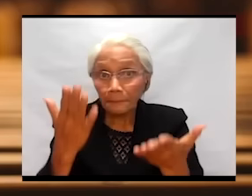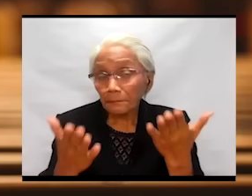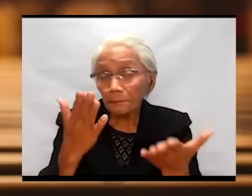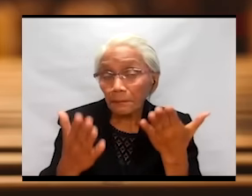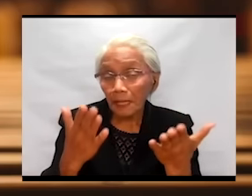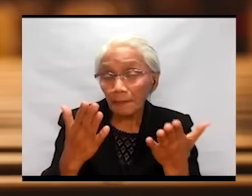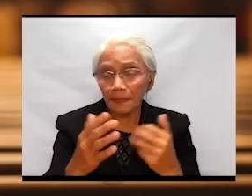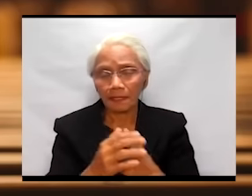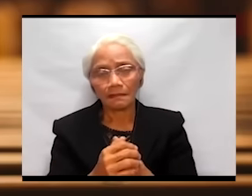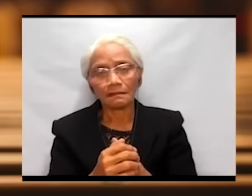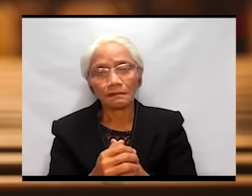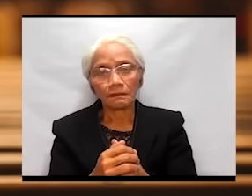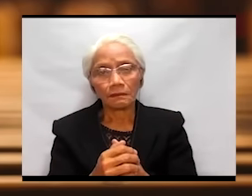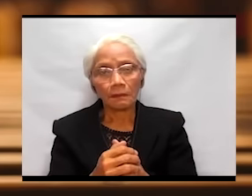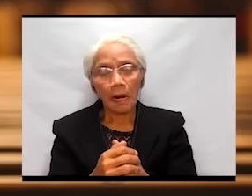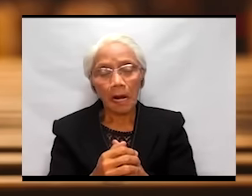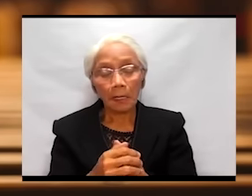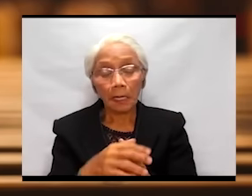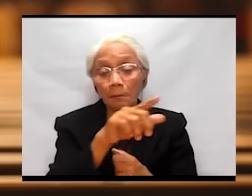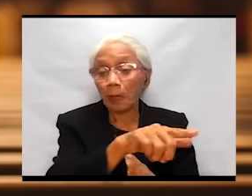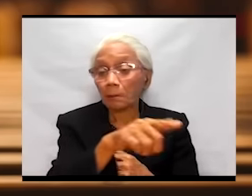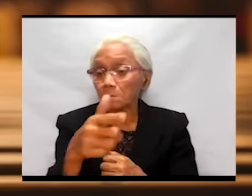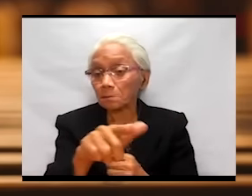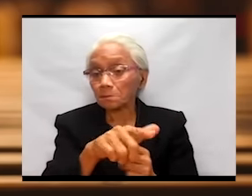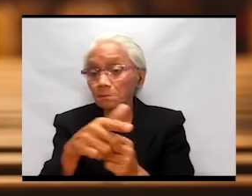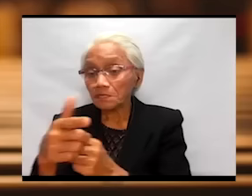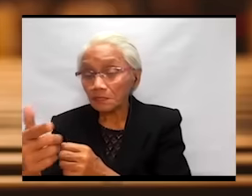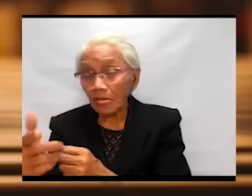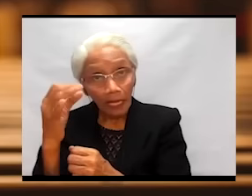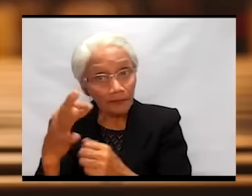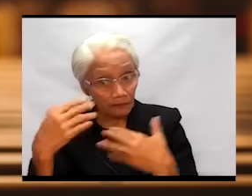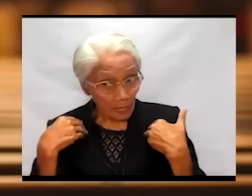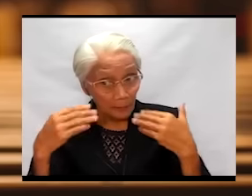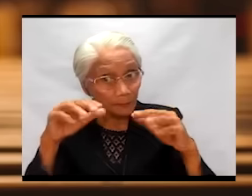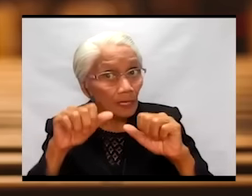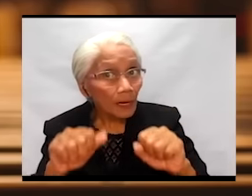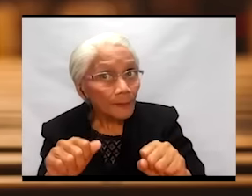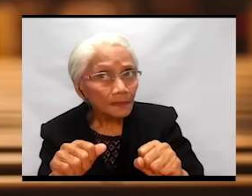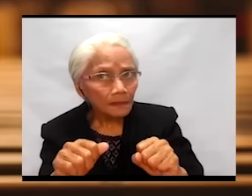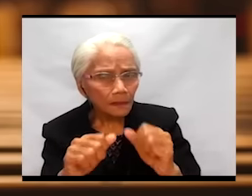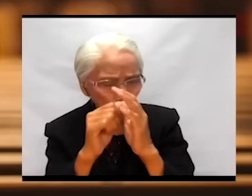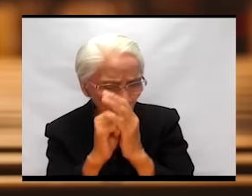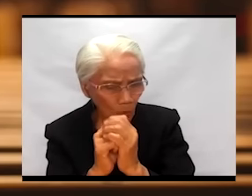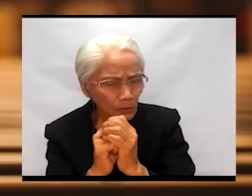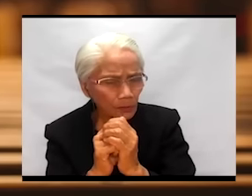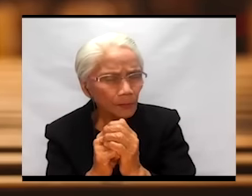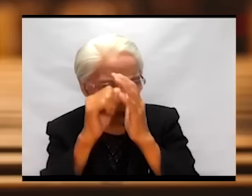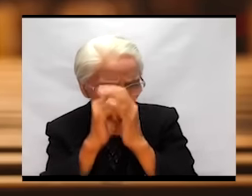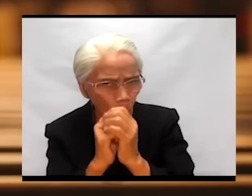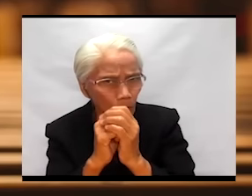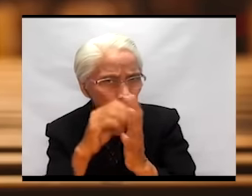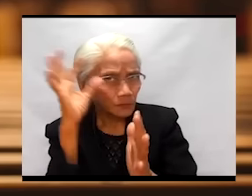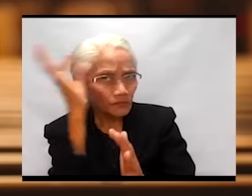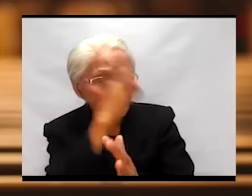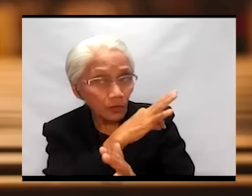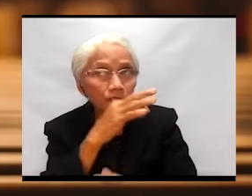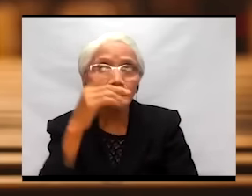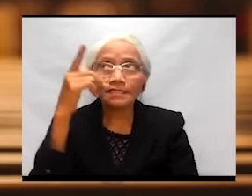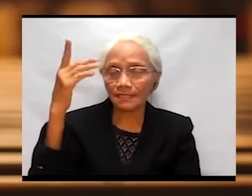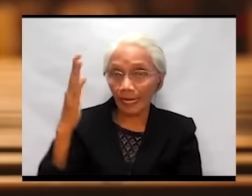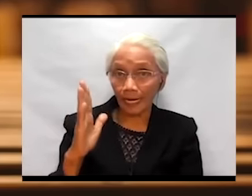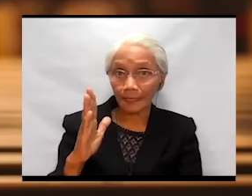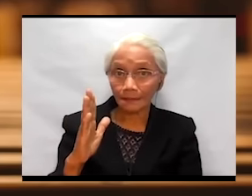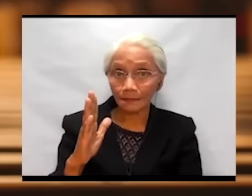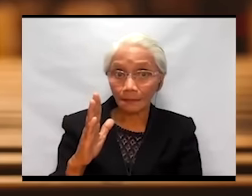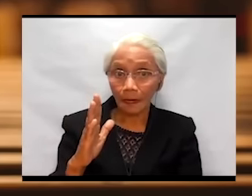If I have the capacity to worship, I worship false gods. Worshiping false gods is lack of freedom.